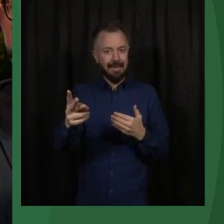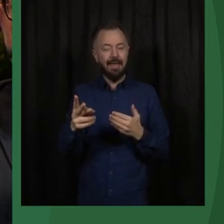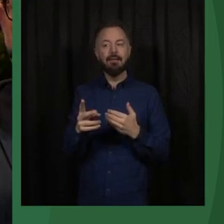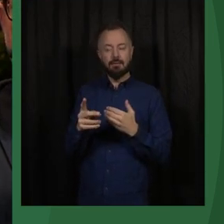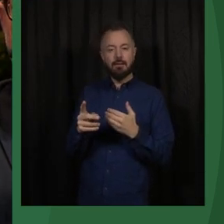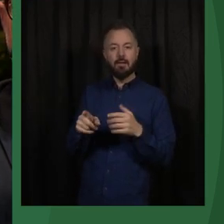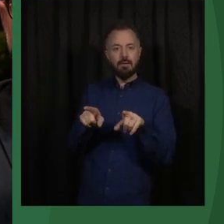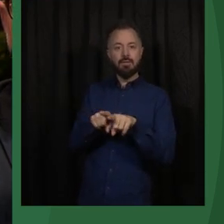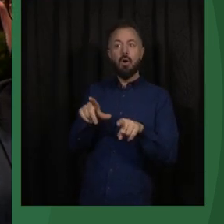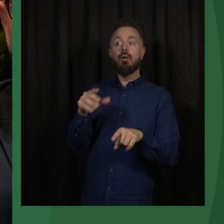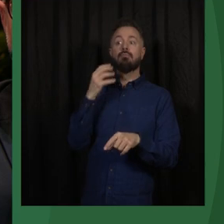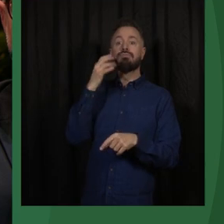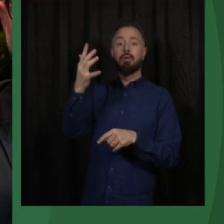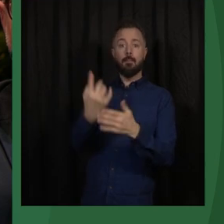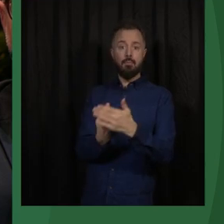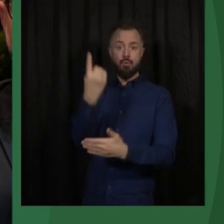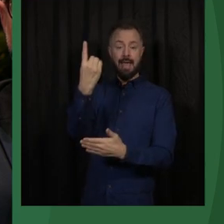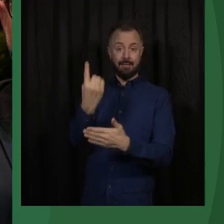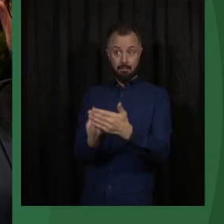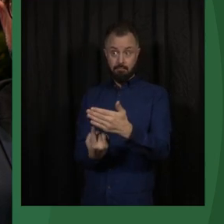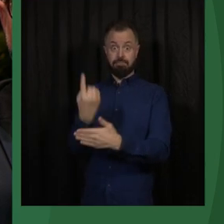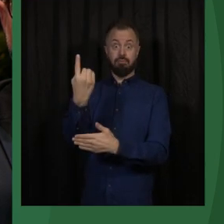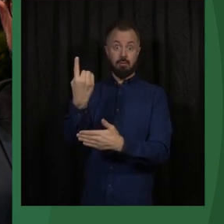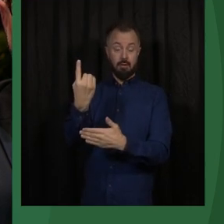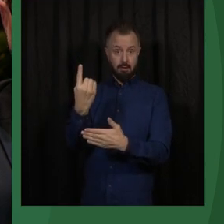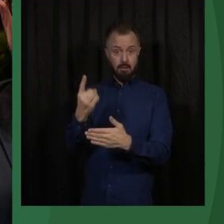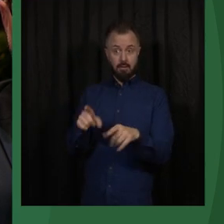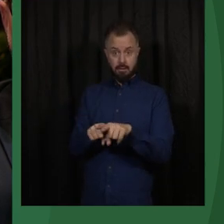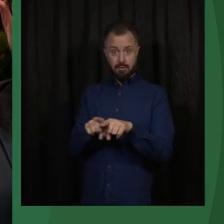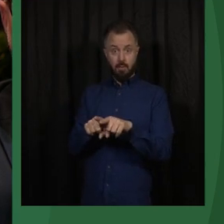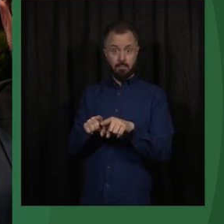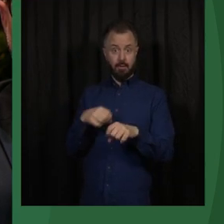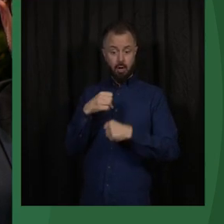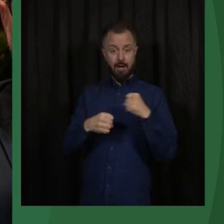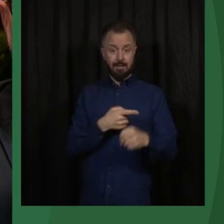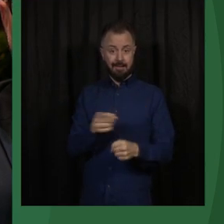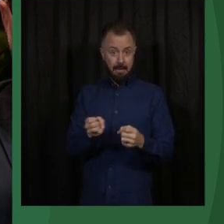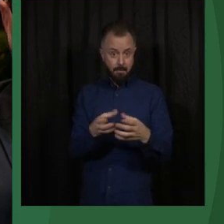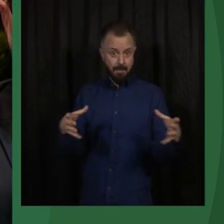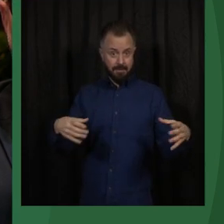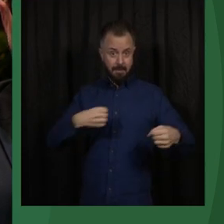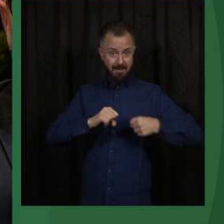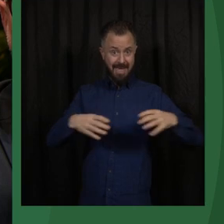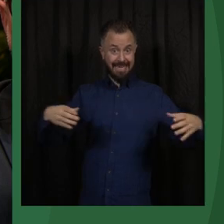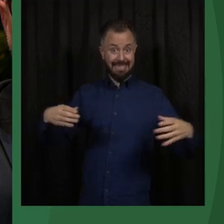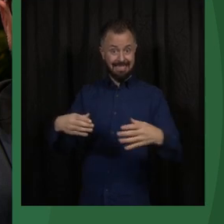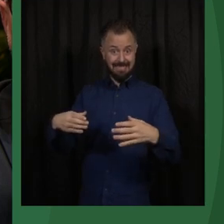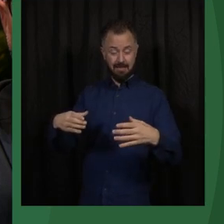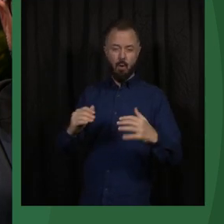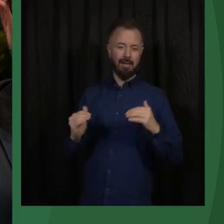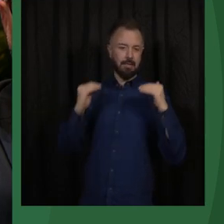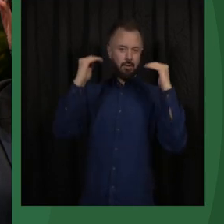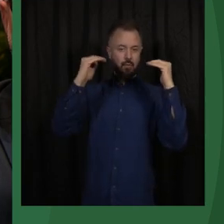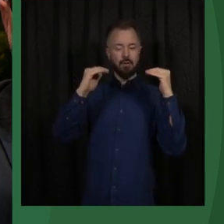the opportunity arises, that these mass movements have the organizational